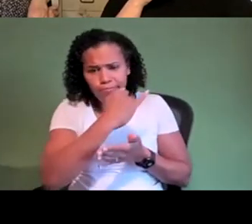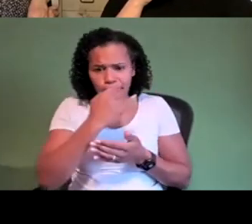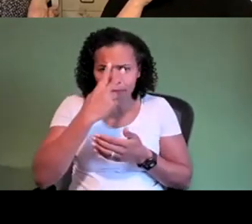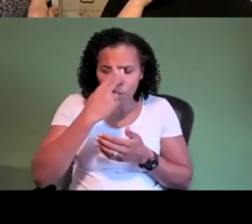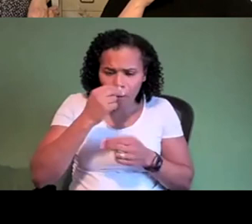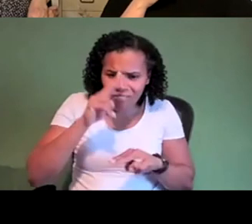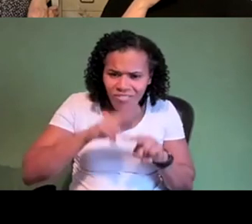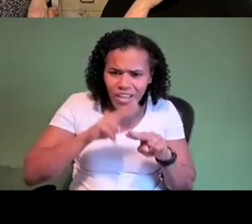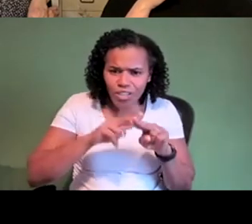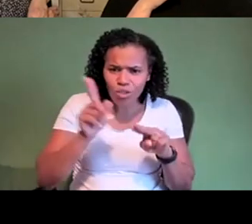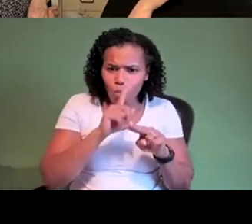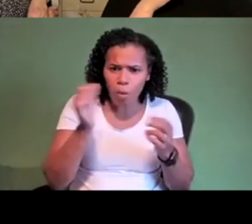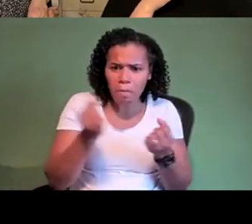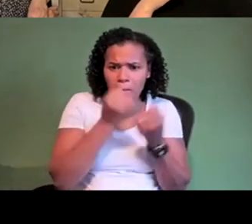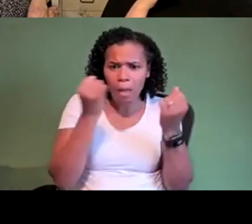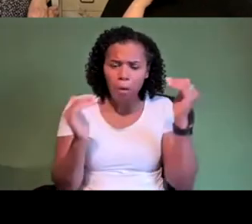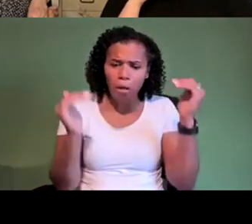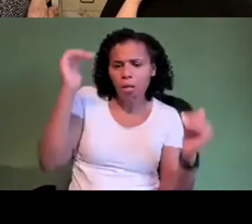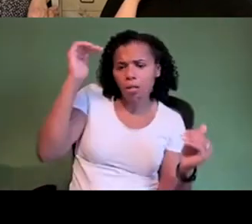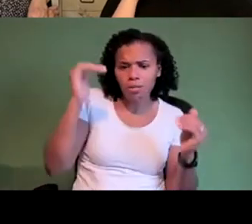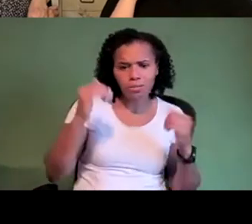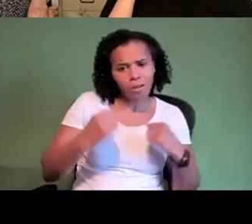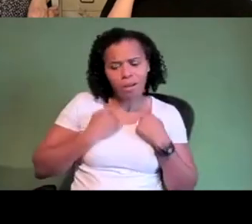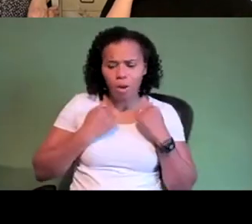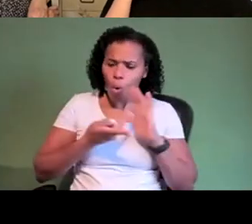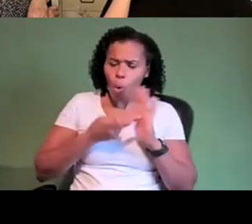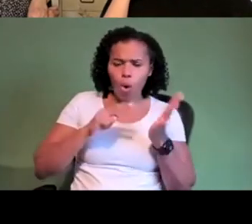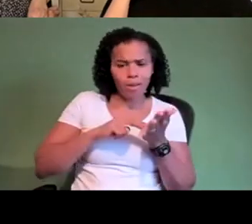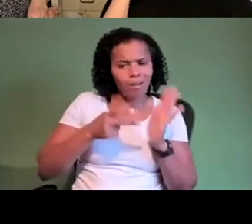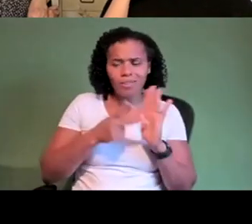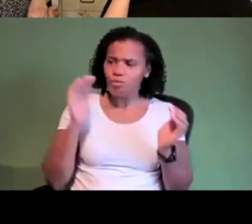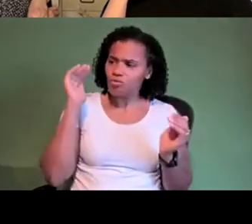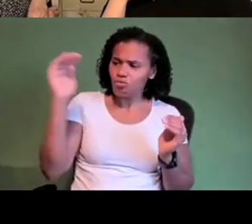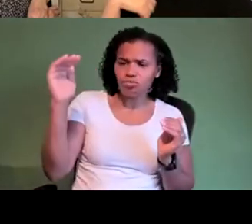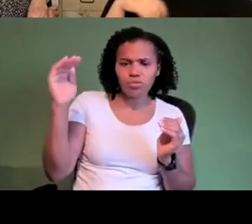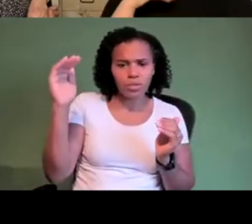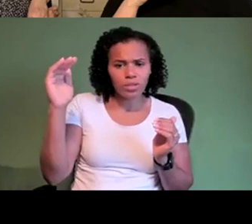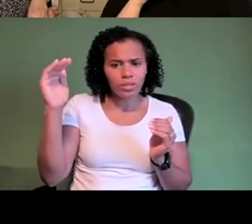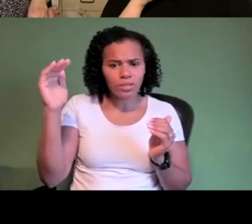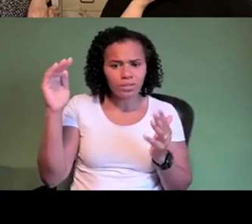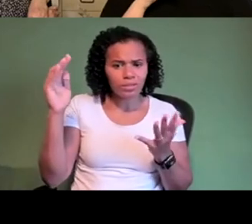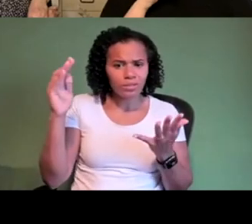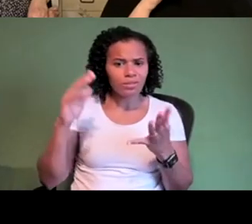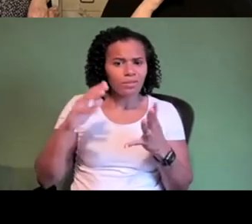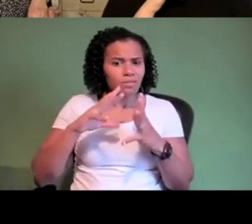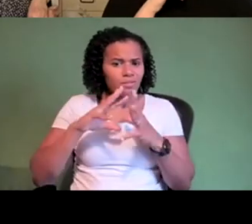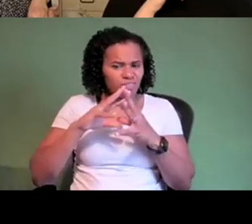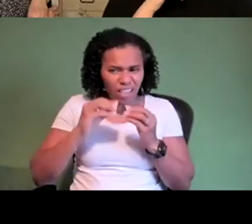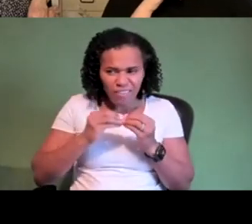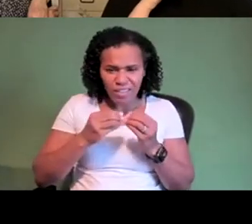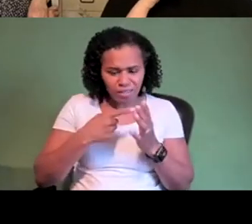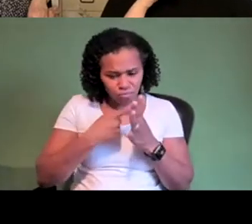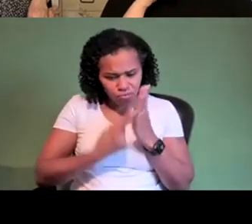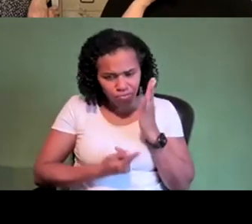kind of organizations like us like we are just you know we would see that everything we do is determined by the